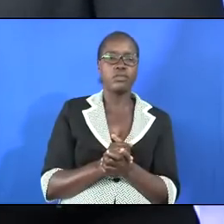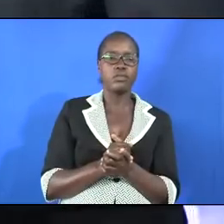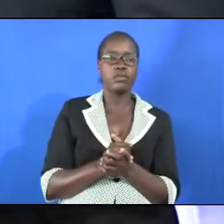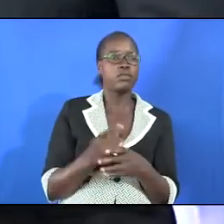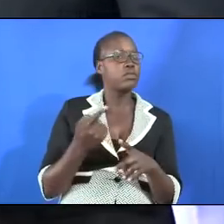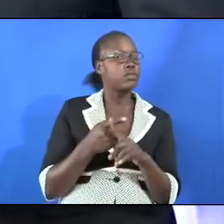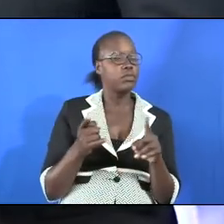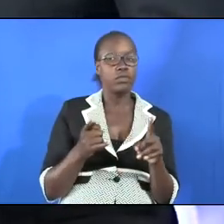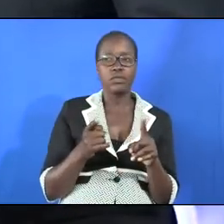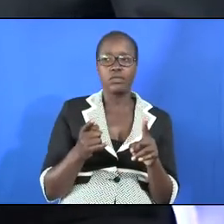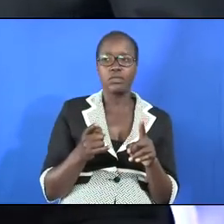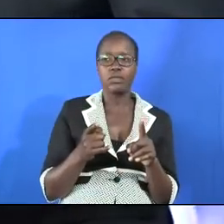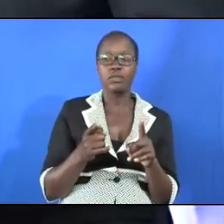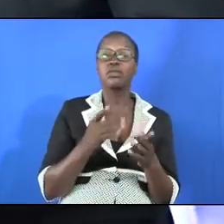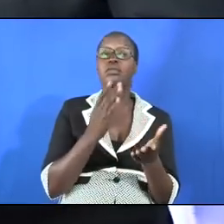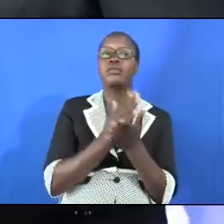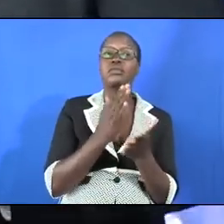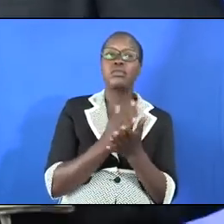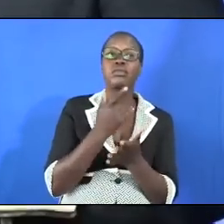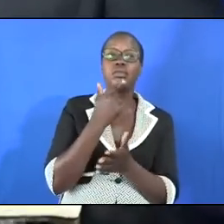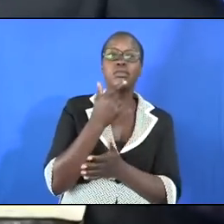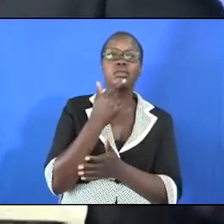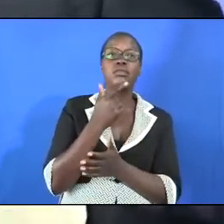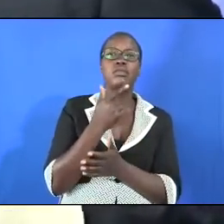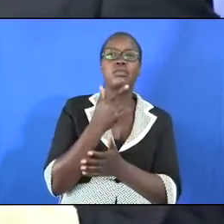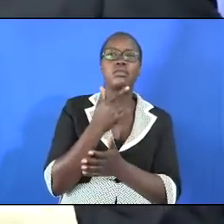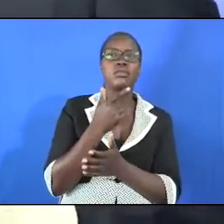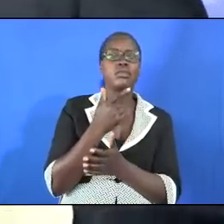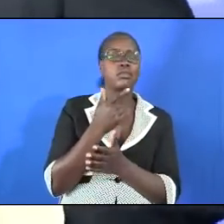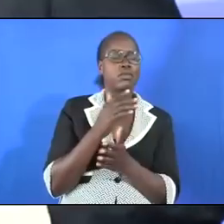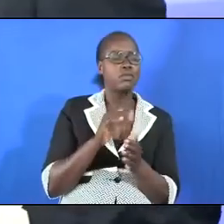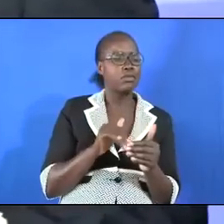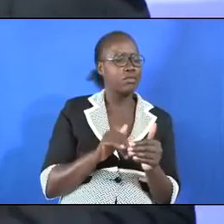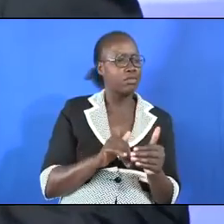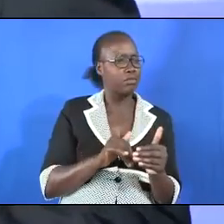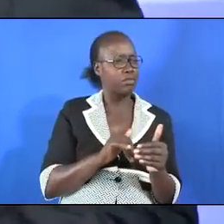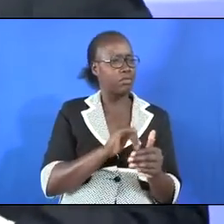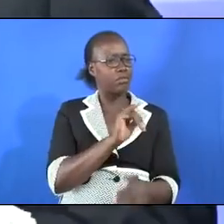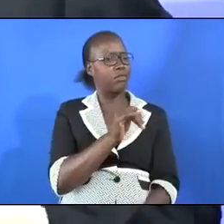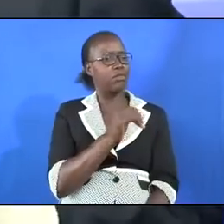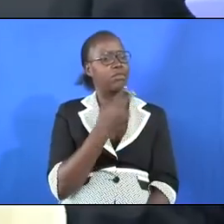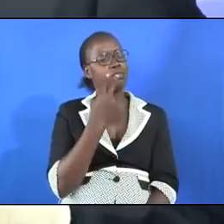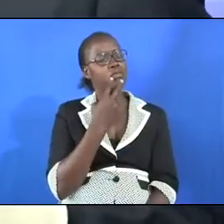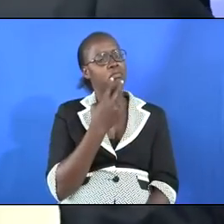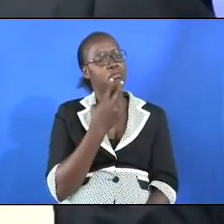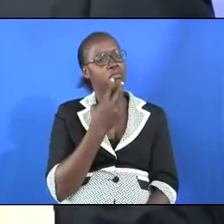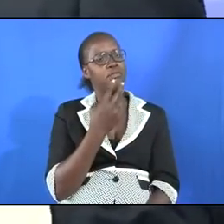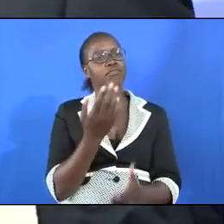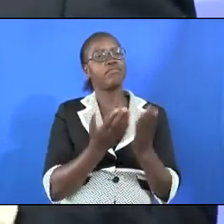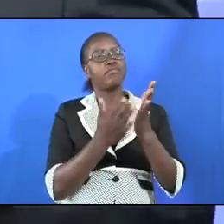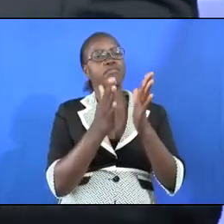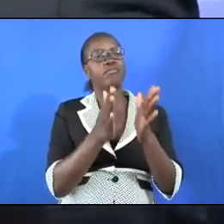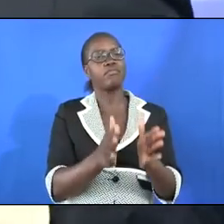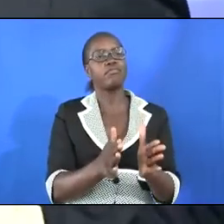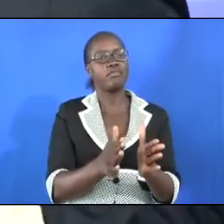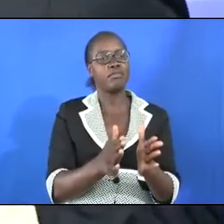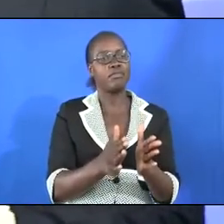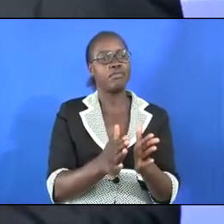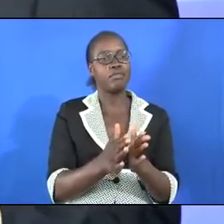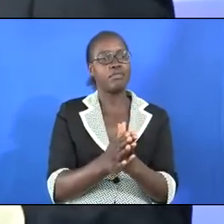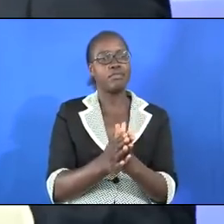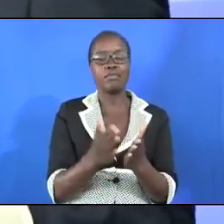but in this story we are told that help came from just who a servant it is a